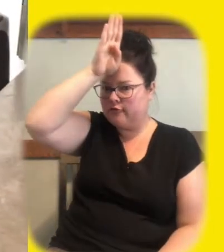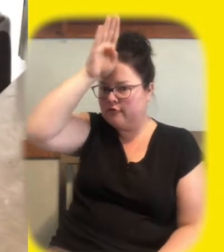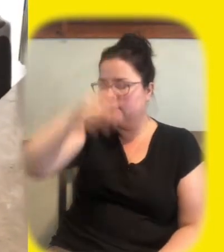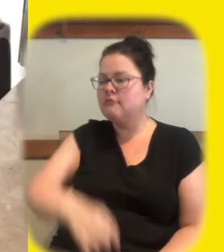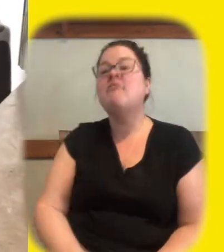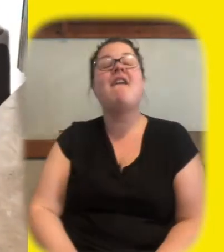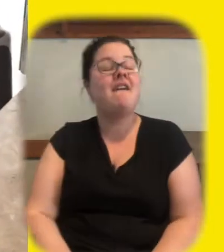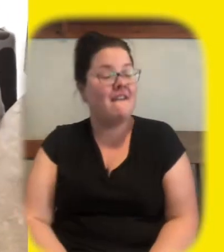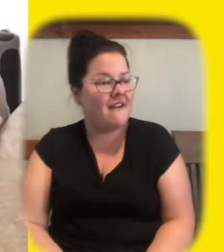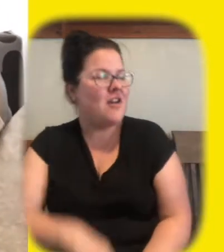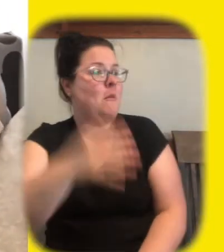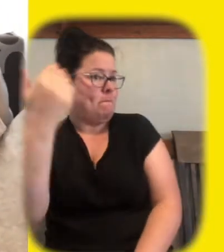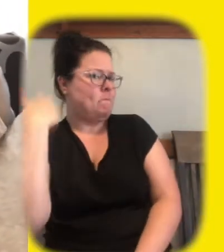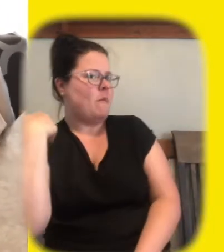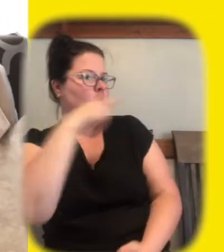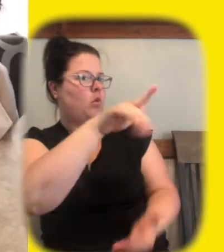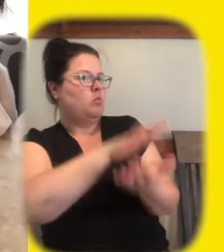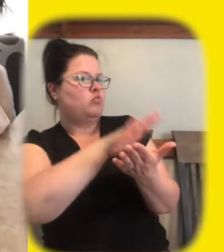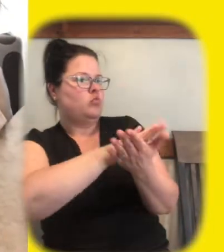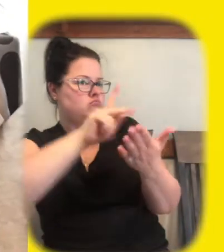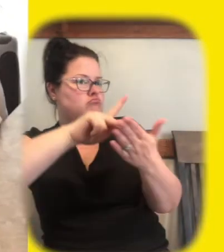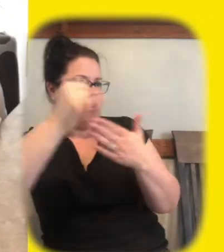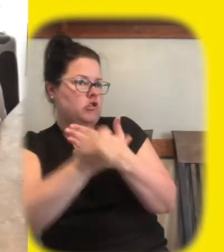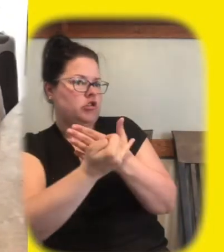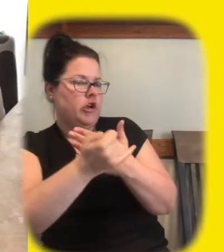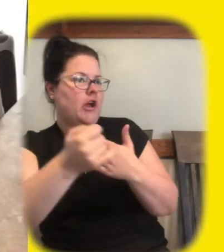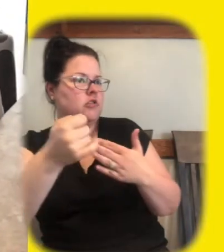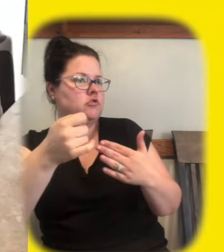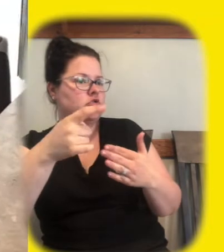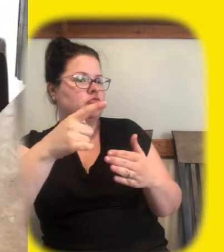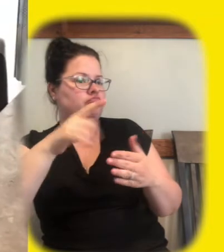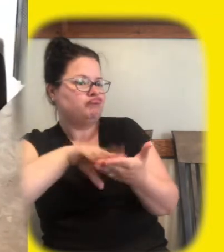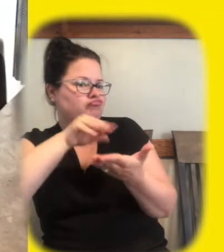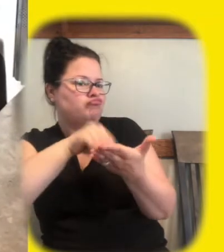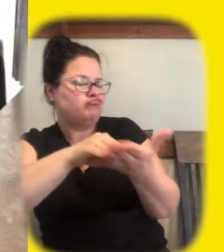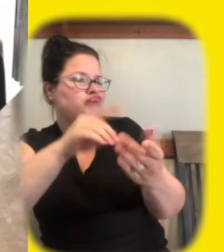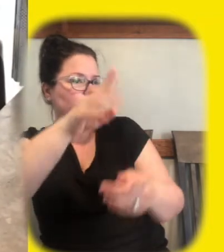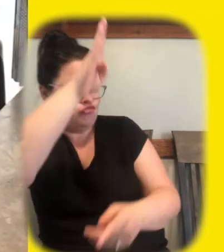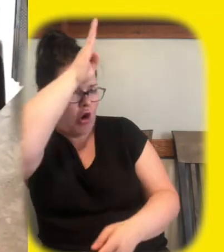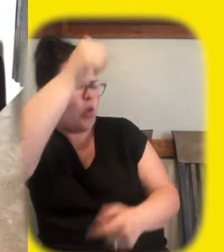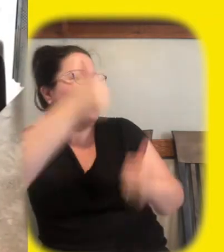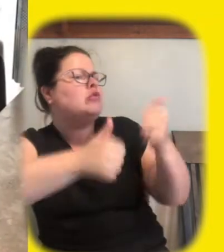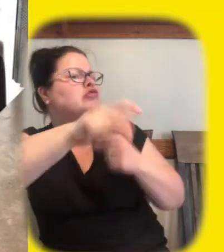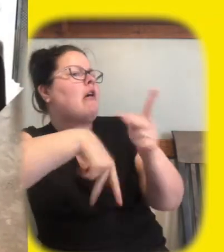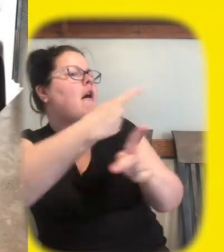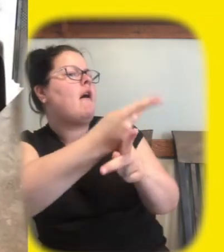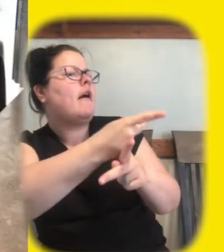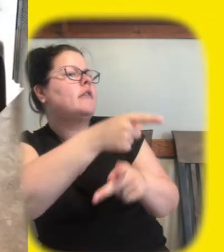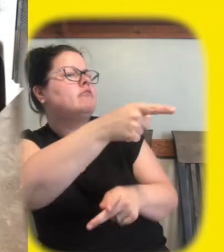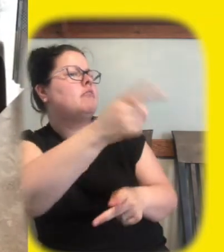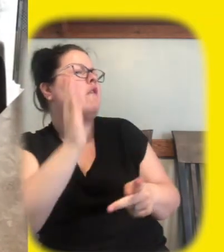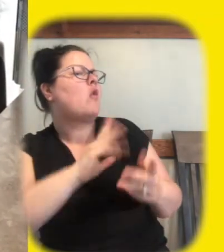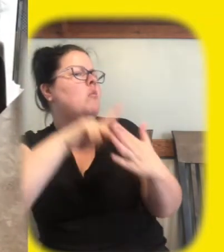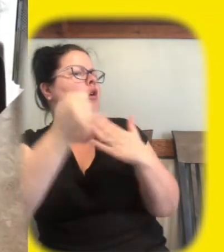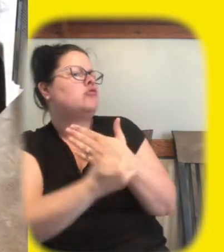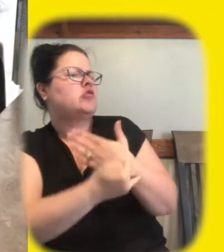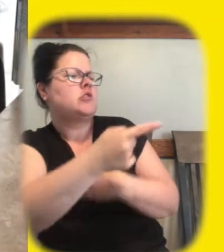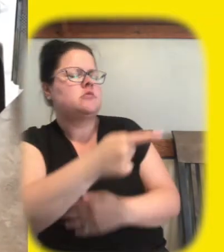yeah um you did a school project on a shark which which which shark